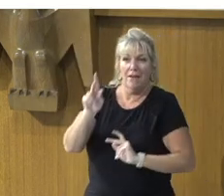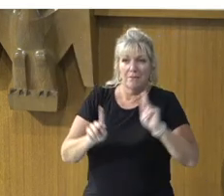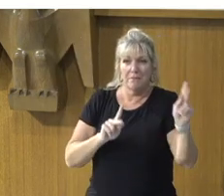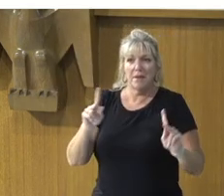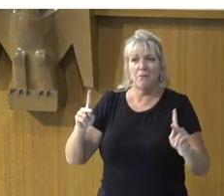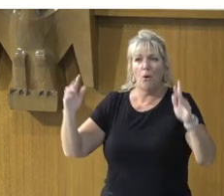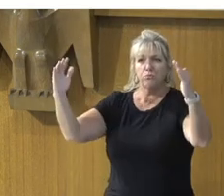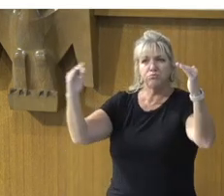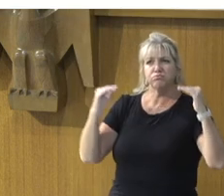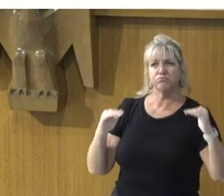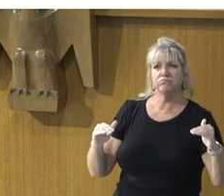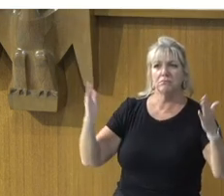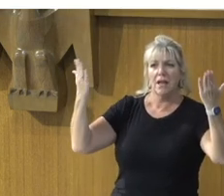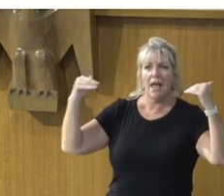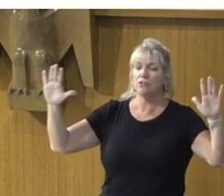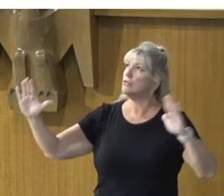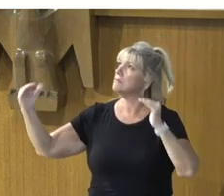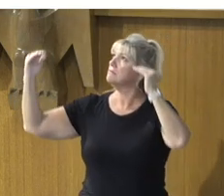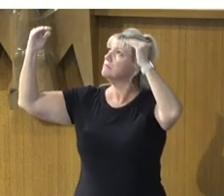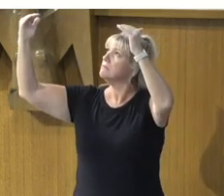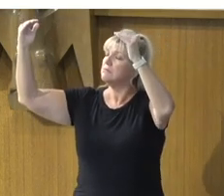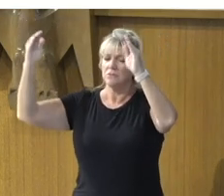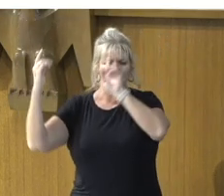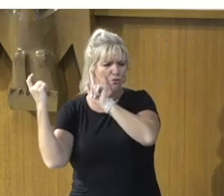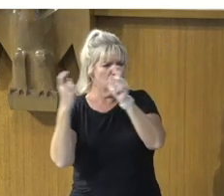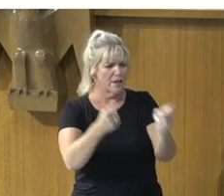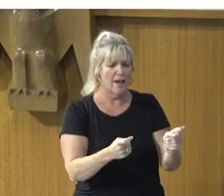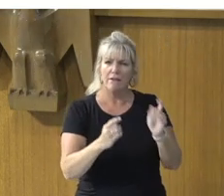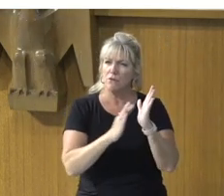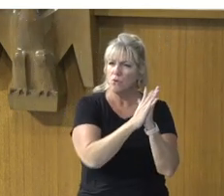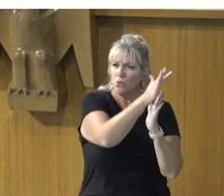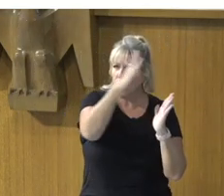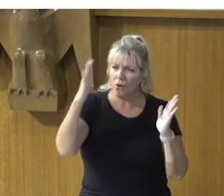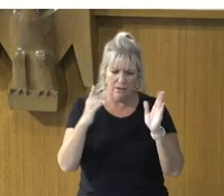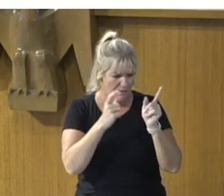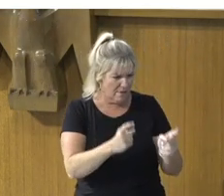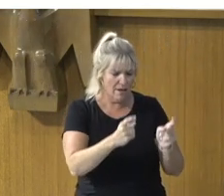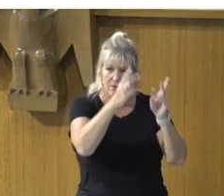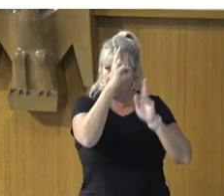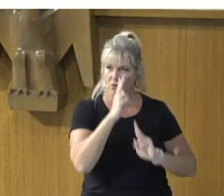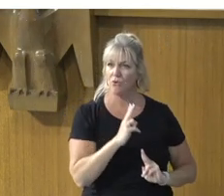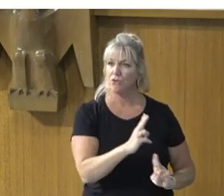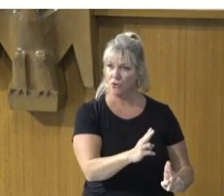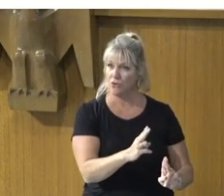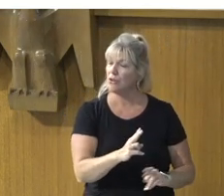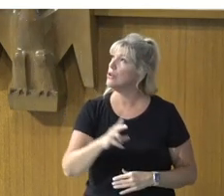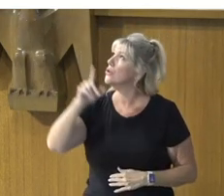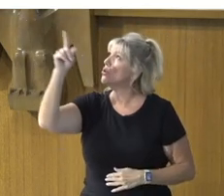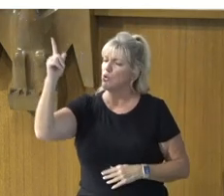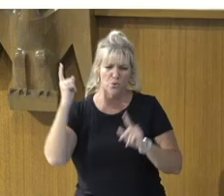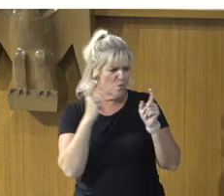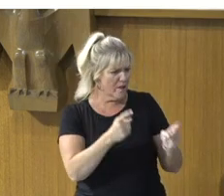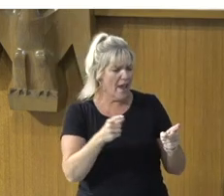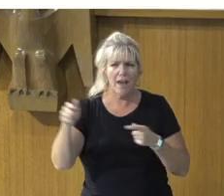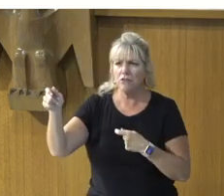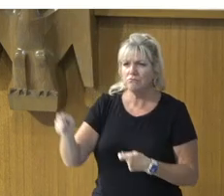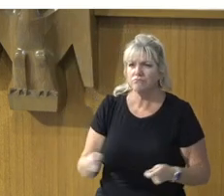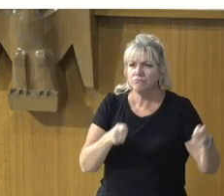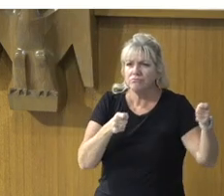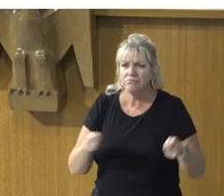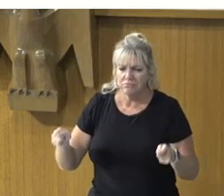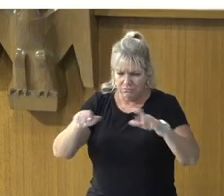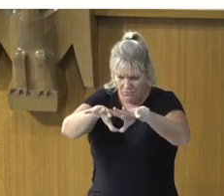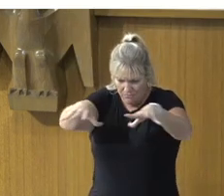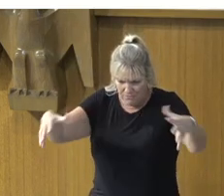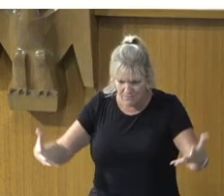and crowned them with glory and honor. You have given them dominion over the works of your